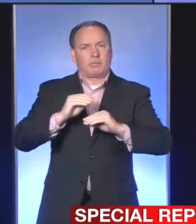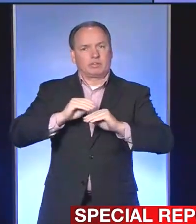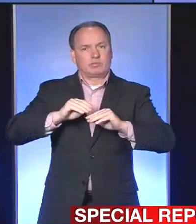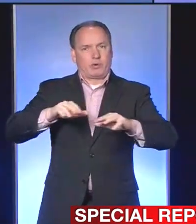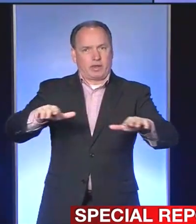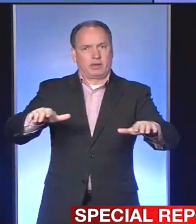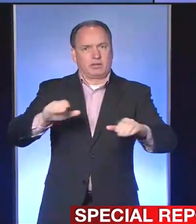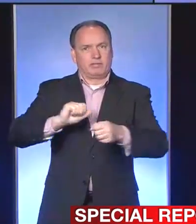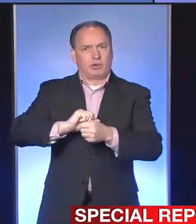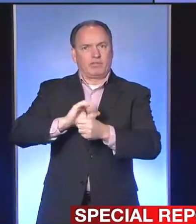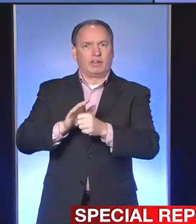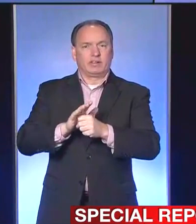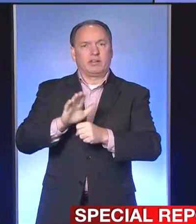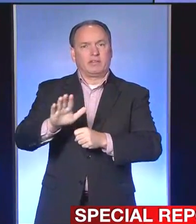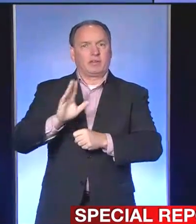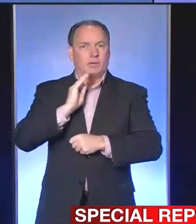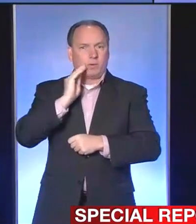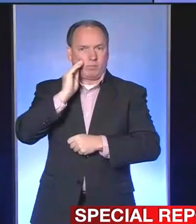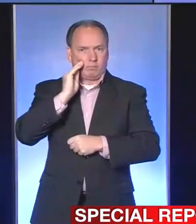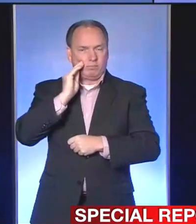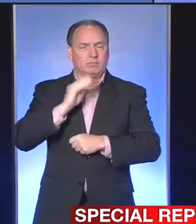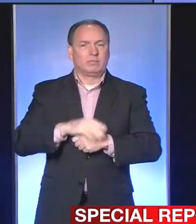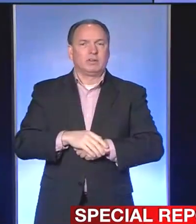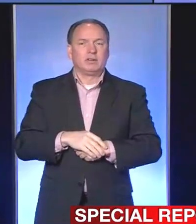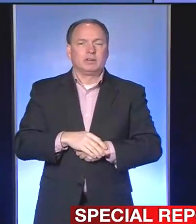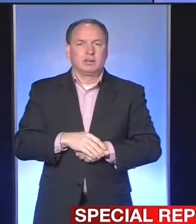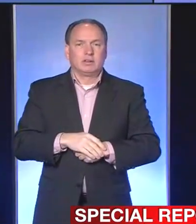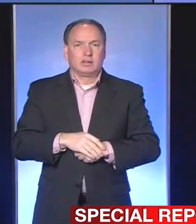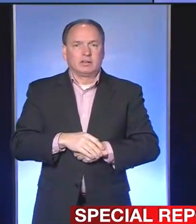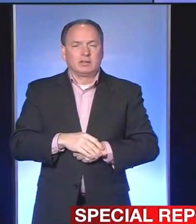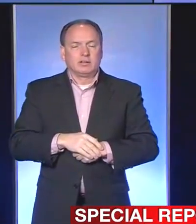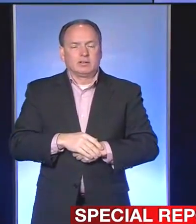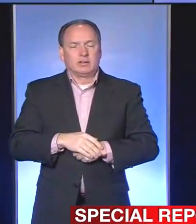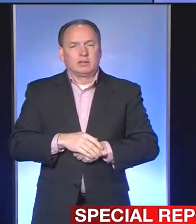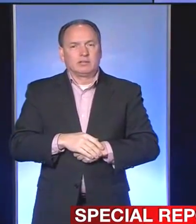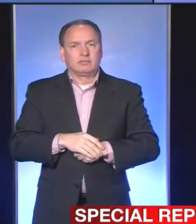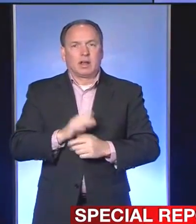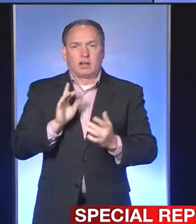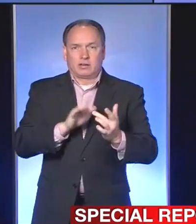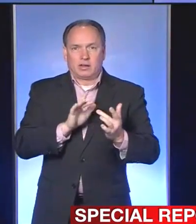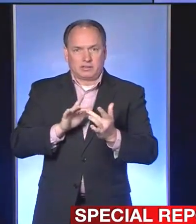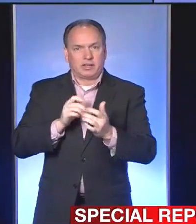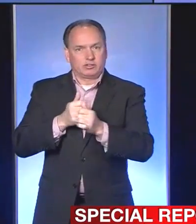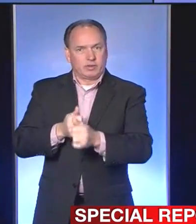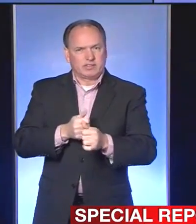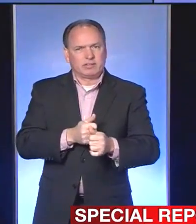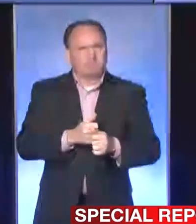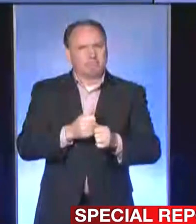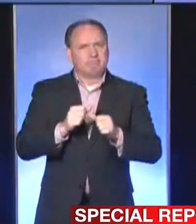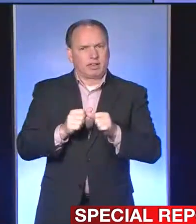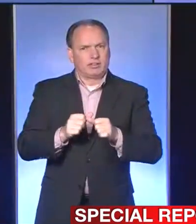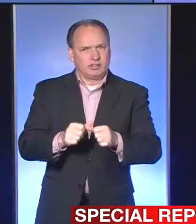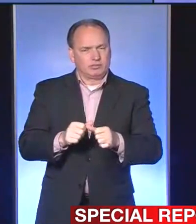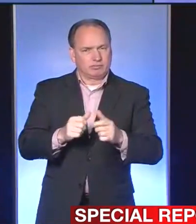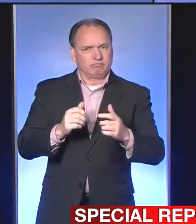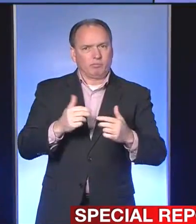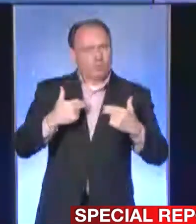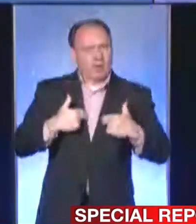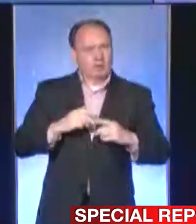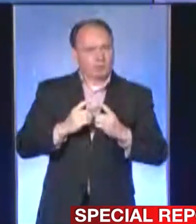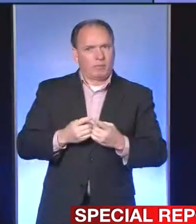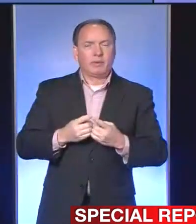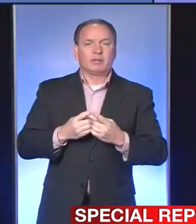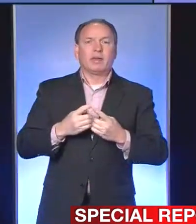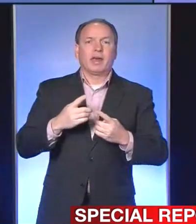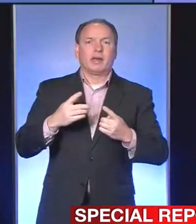of COVID-19 within the facility. Contact tracing, as I said, continues and brings us